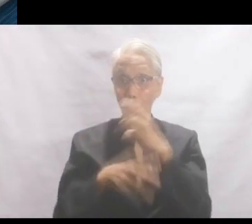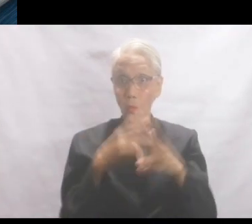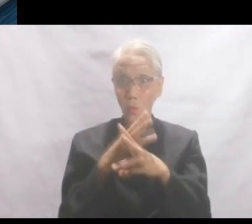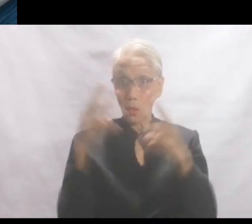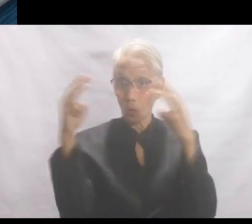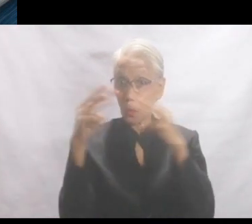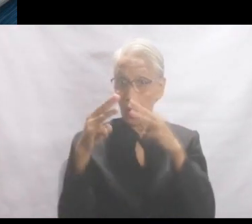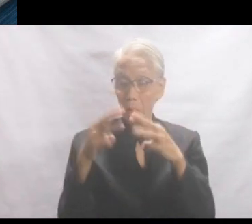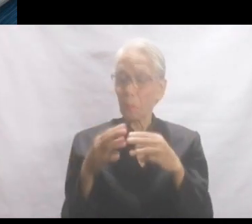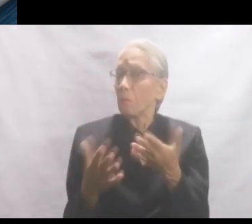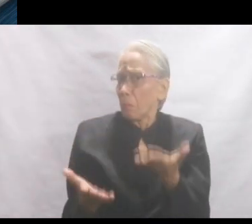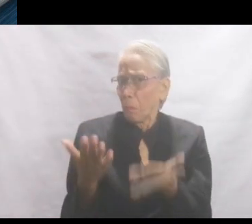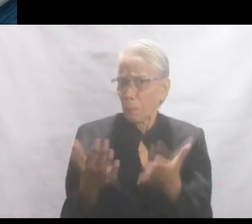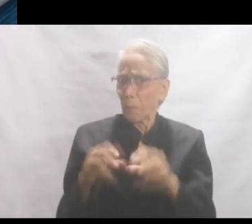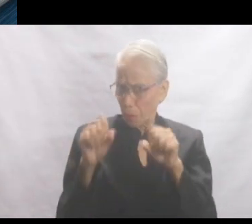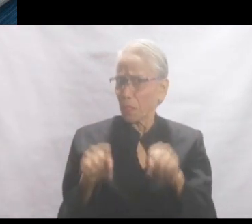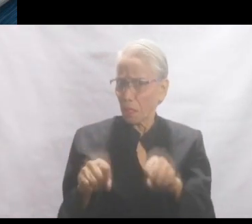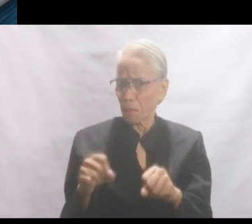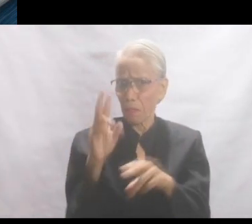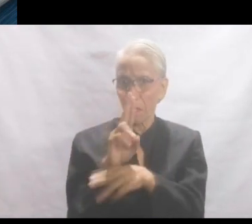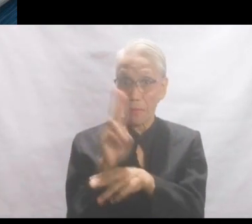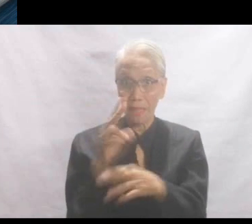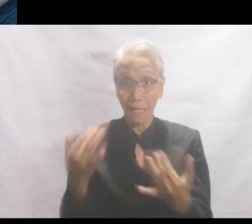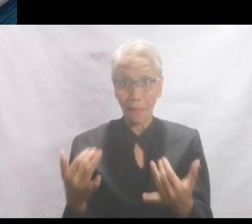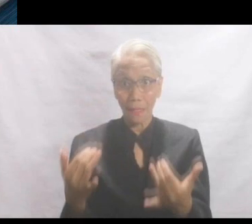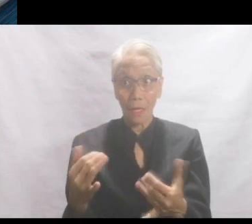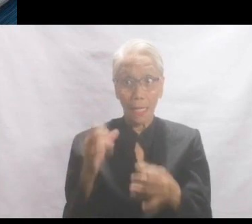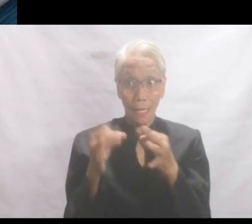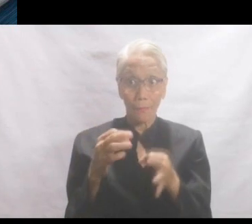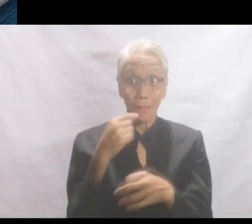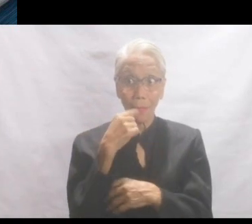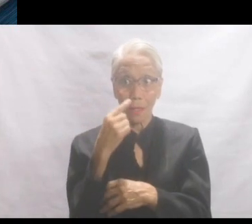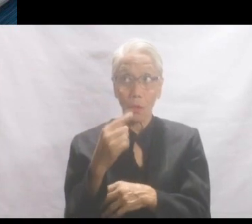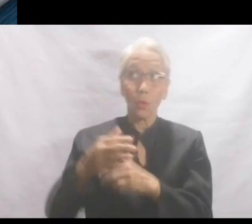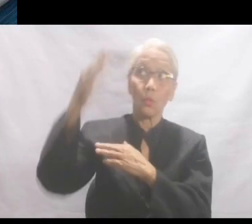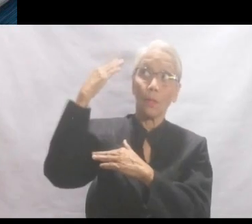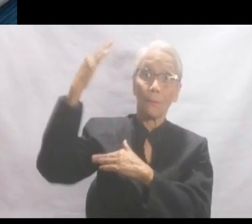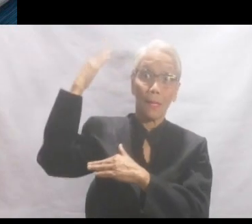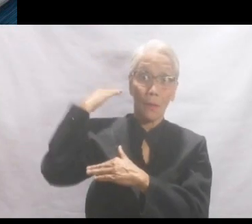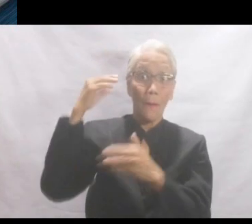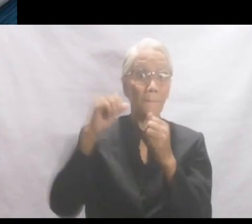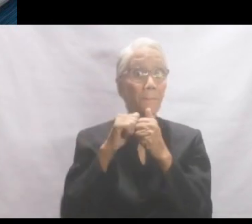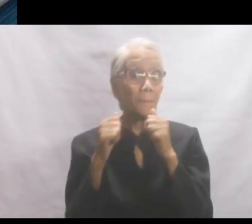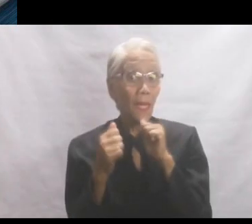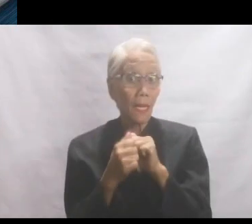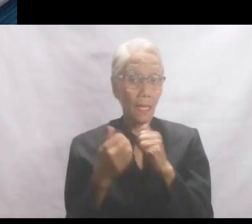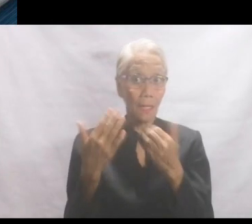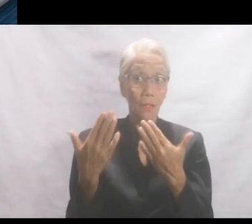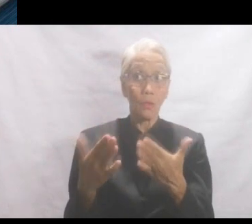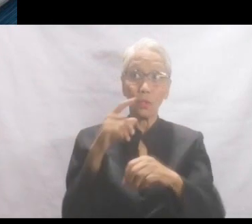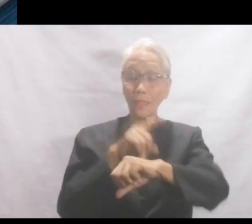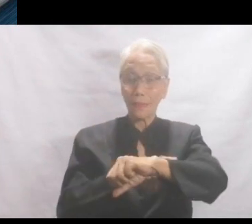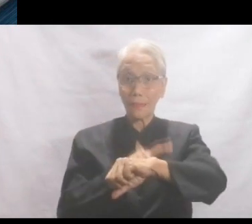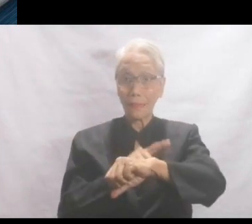Hmm, parang pwede na rin natin gamitin niya ngayon ah. Pag sinabi kong noong unang panahon, ang ibig ko pong sabihin